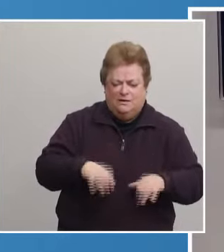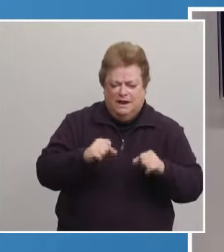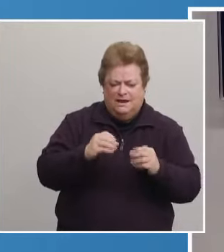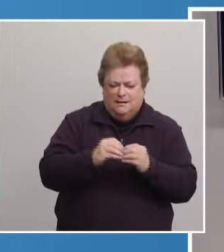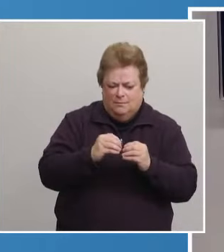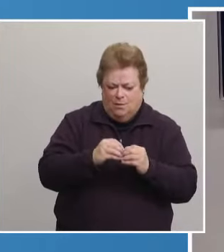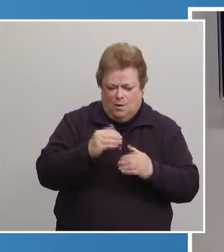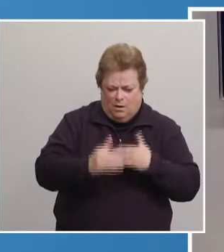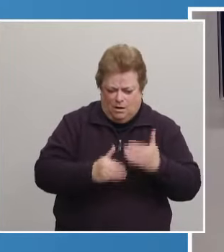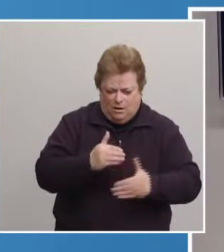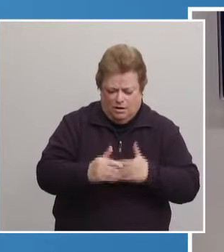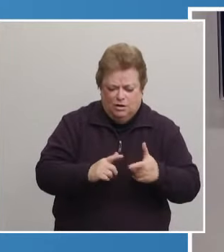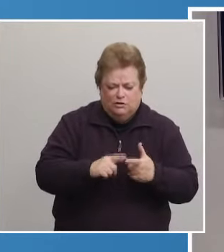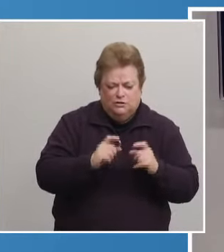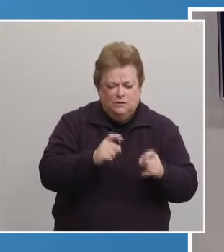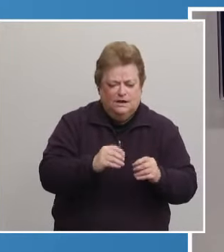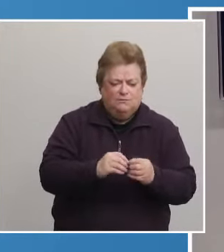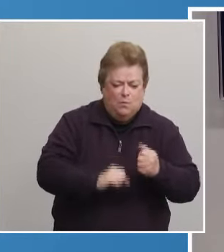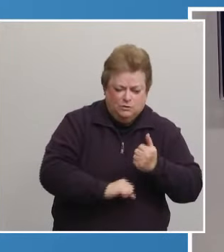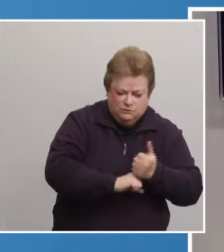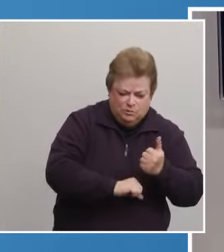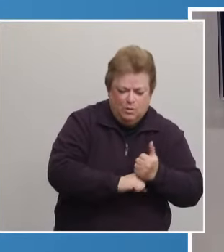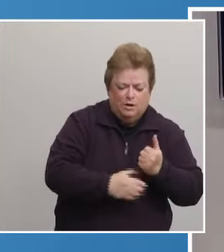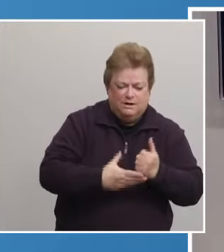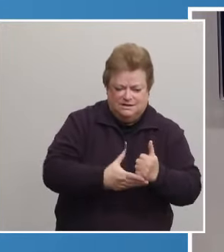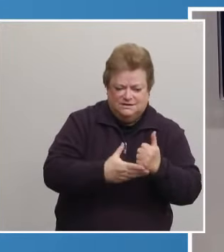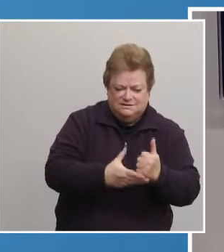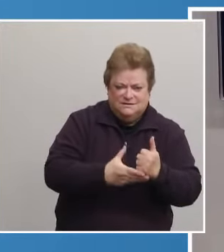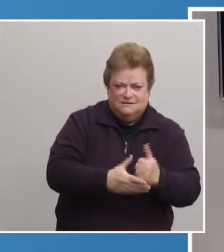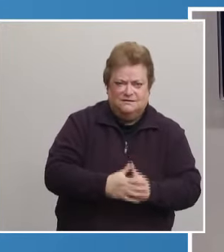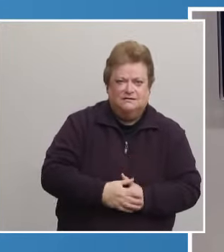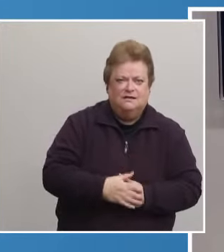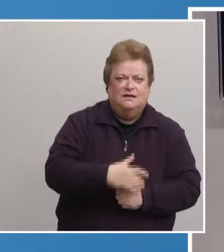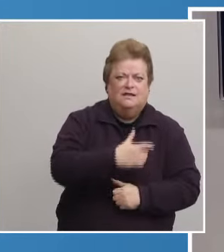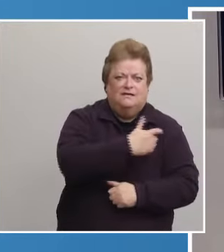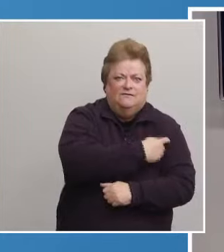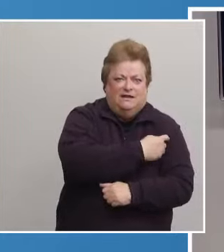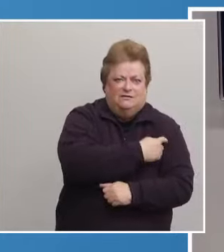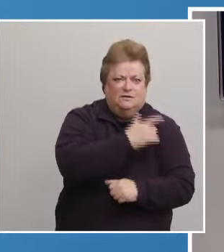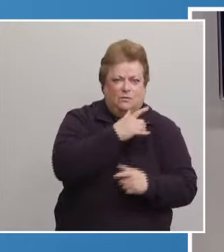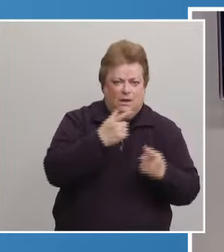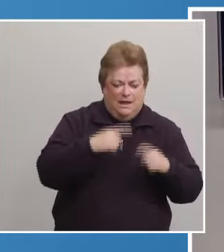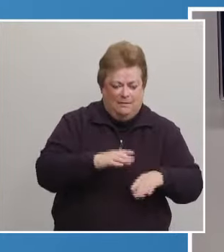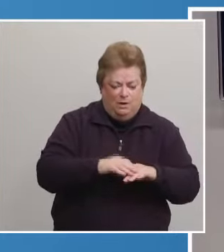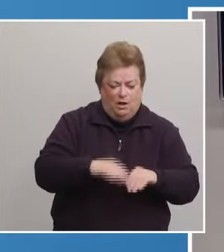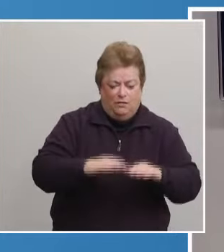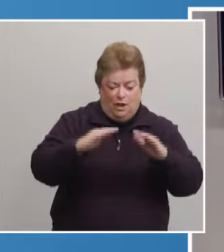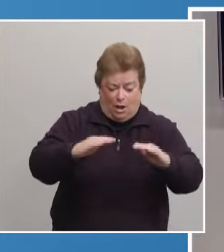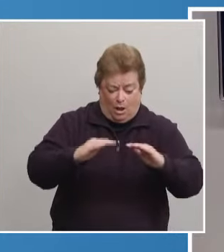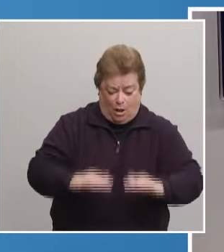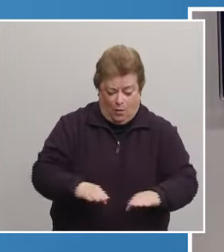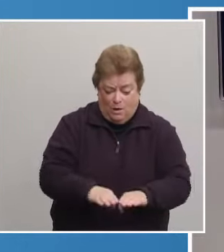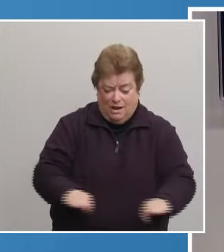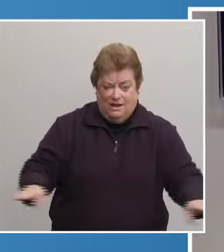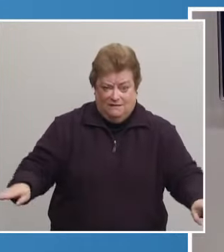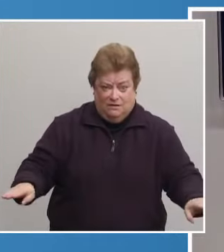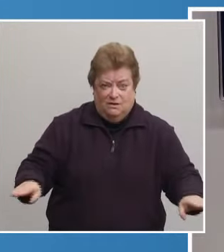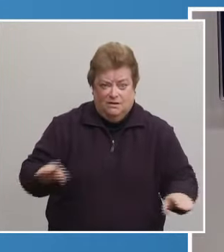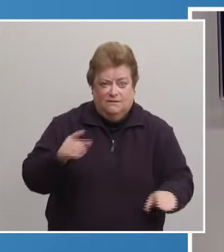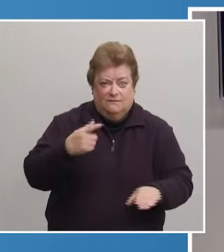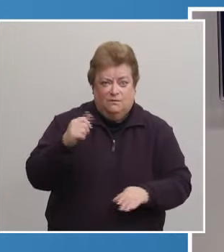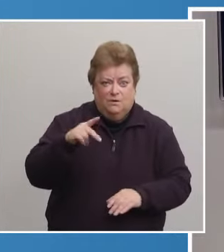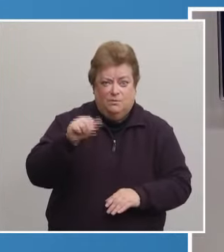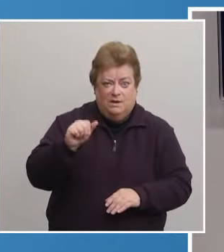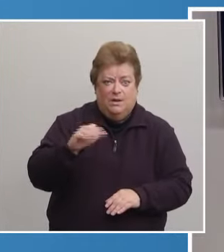provide extra support and assistance. Vaccinations will take place on the lower level of the arena only and